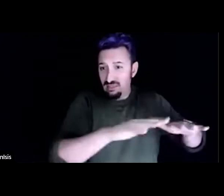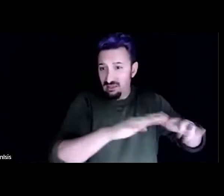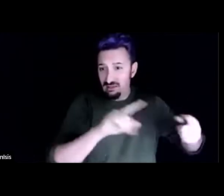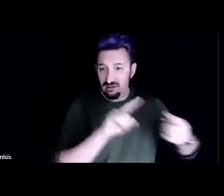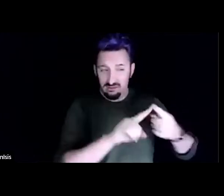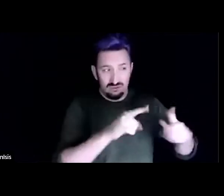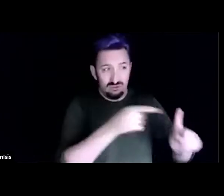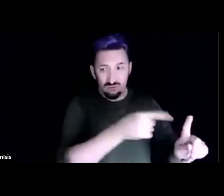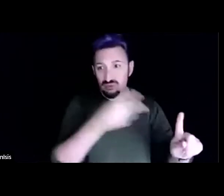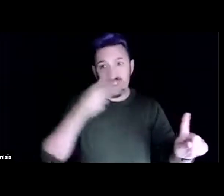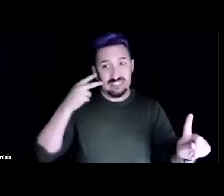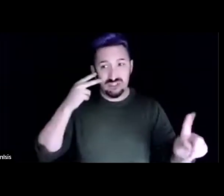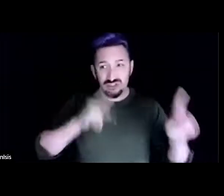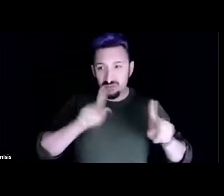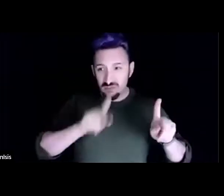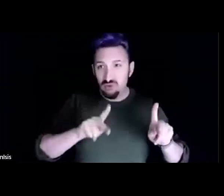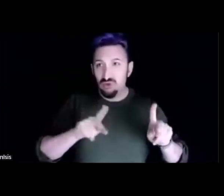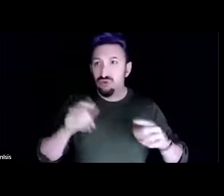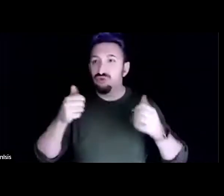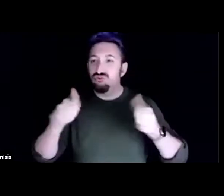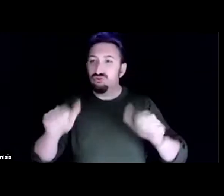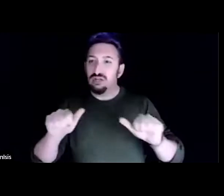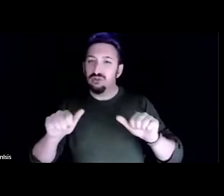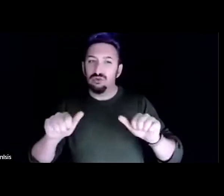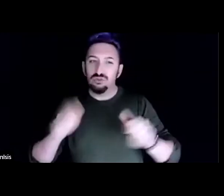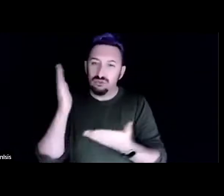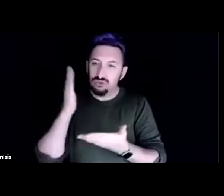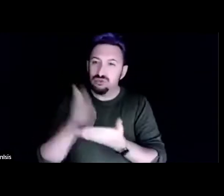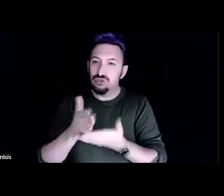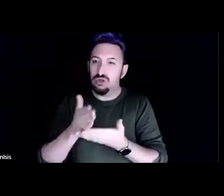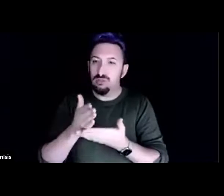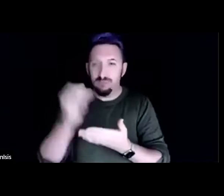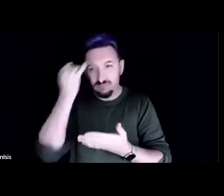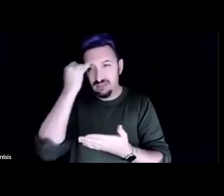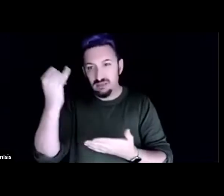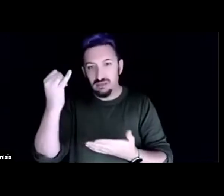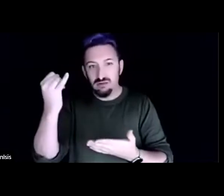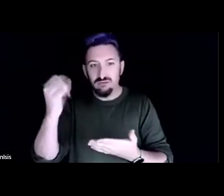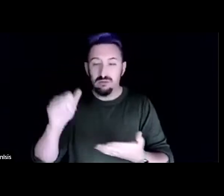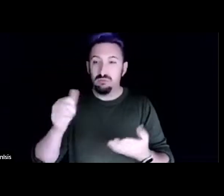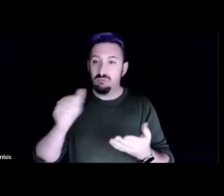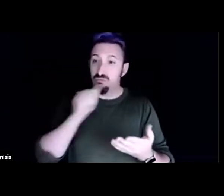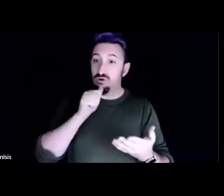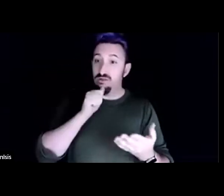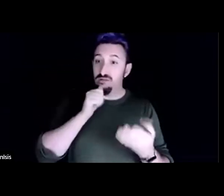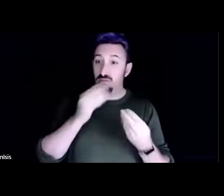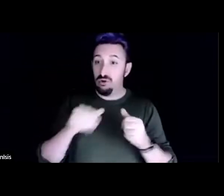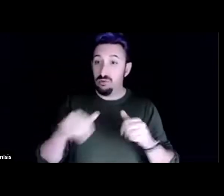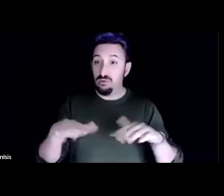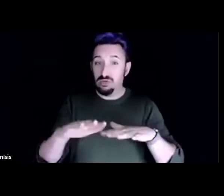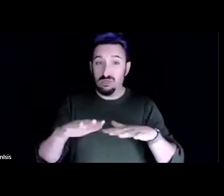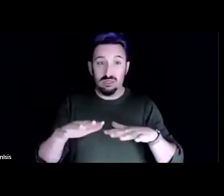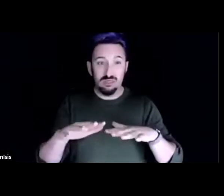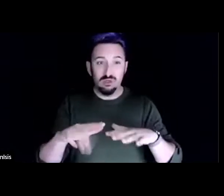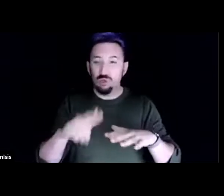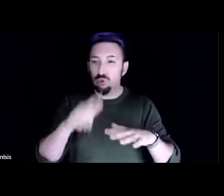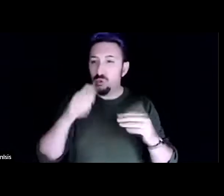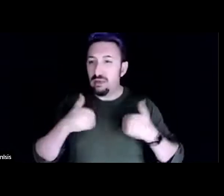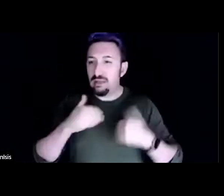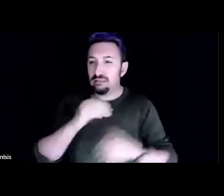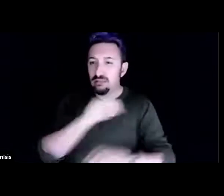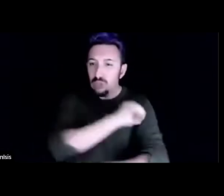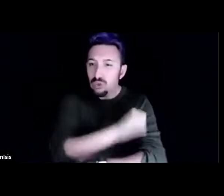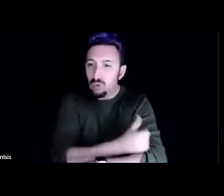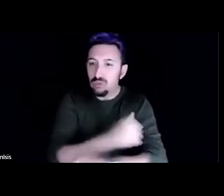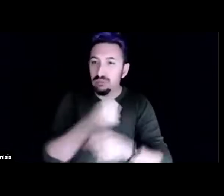um and then those related issues about like control and decision making regarding land and so um i'm curious about different